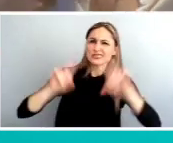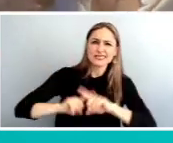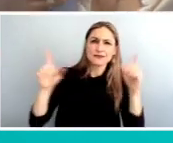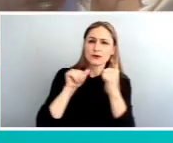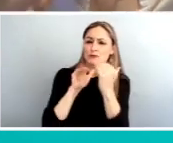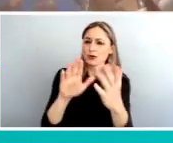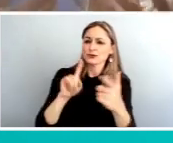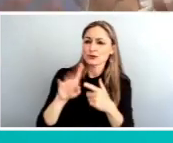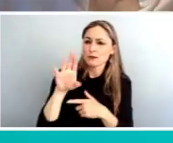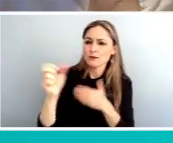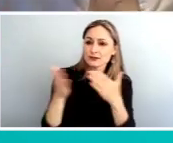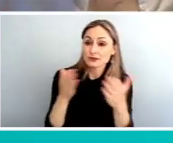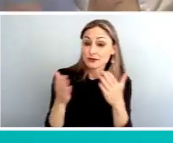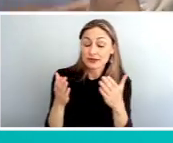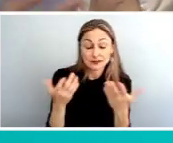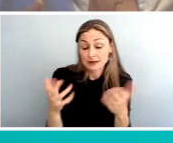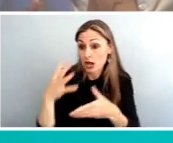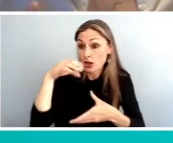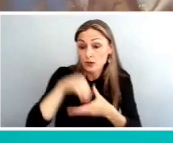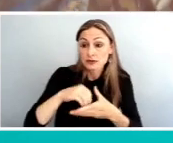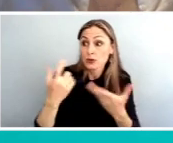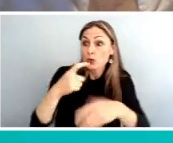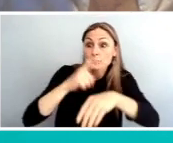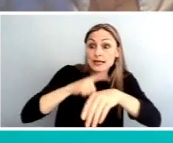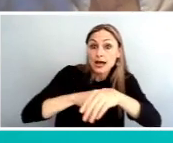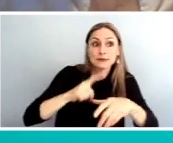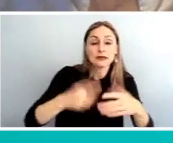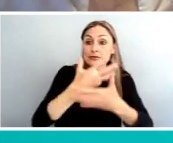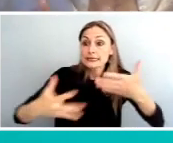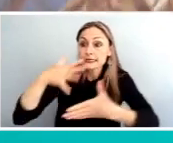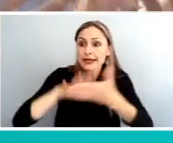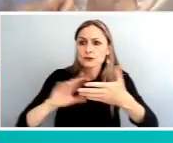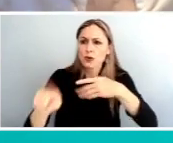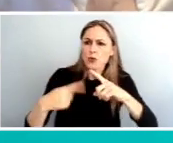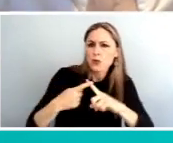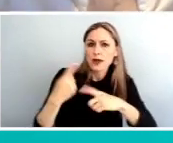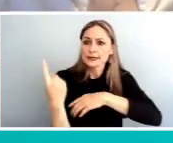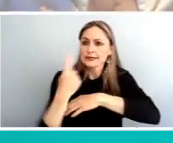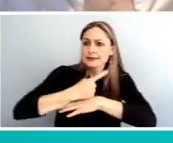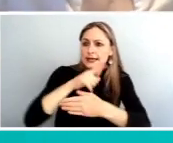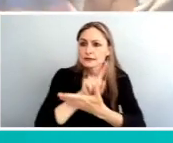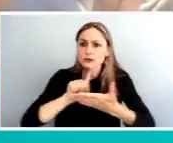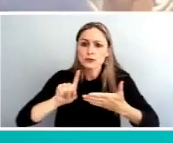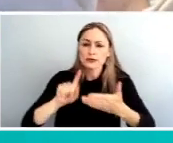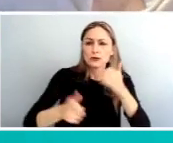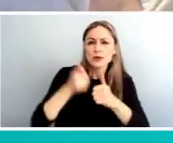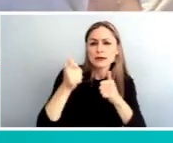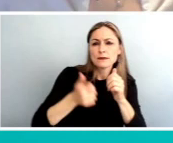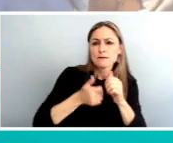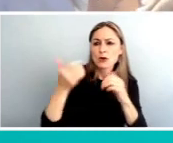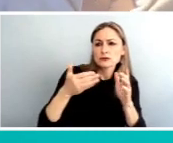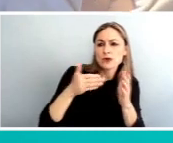and that means, includes, you know, the times of day and the days of the week. So, when the service is available, when it is most frequent, when it is